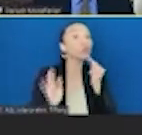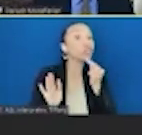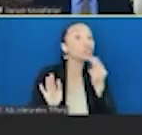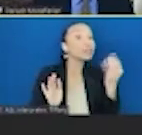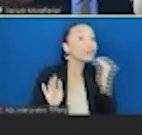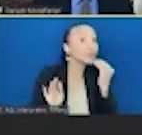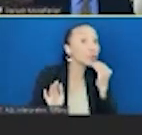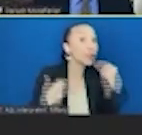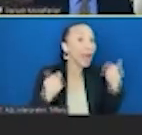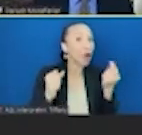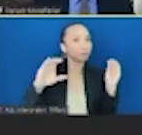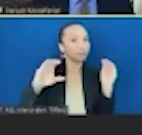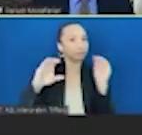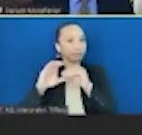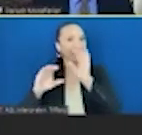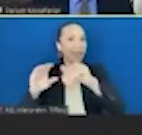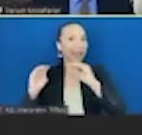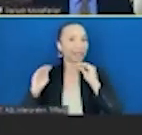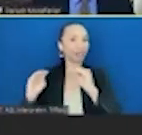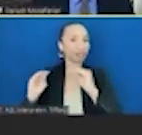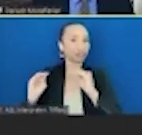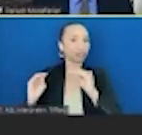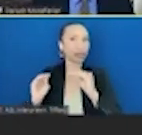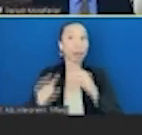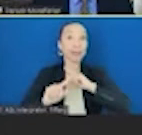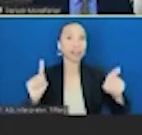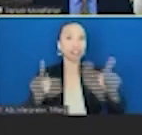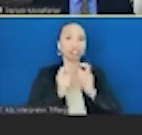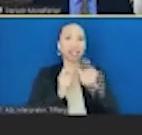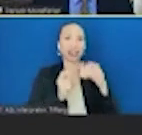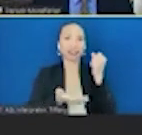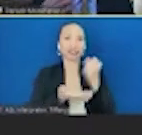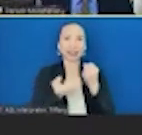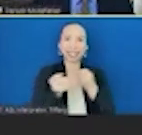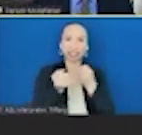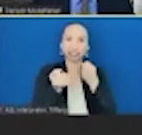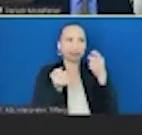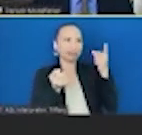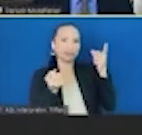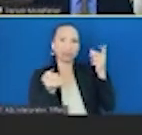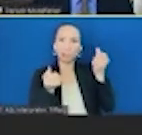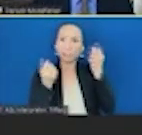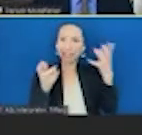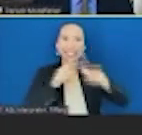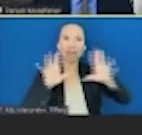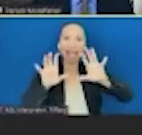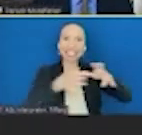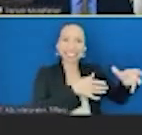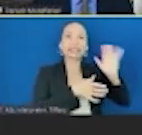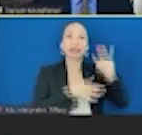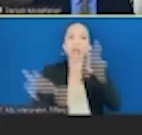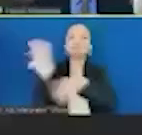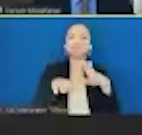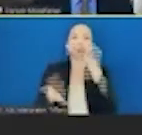every stage of their training and also to change the accreditation standards. We have accreditation bodies that accredit medical schools and residency